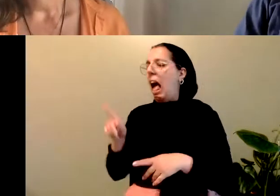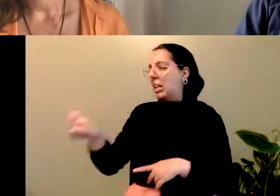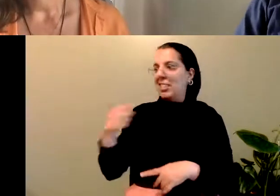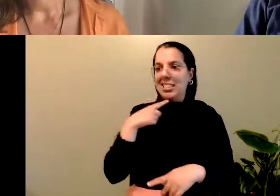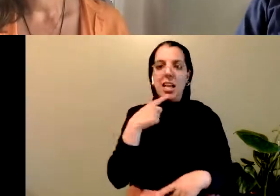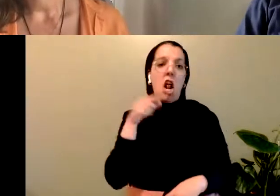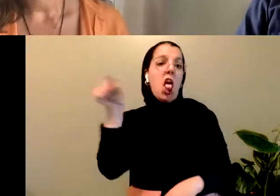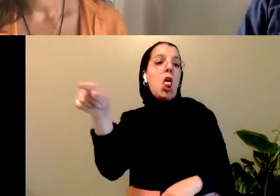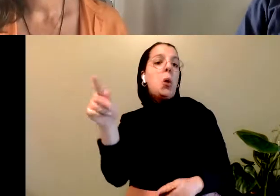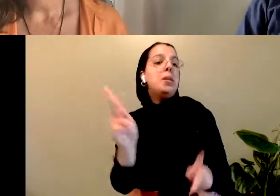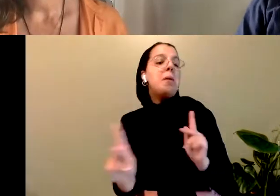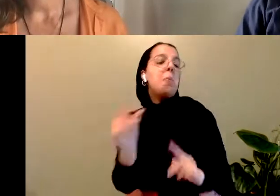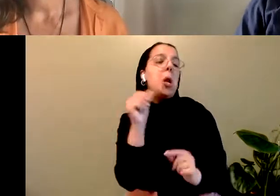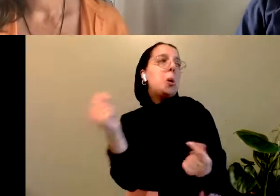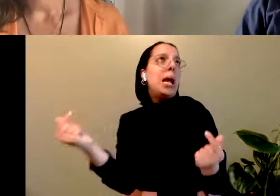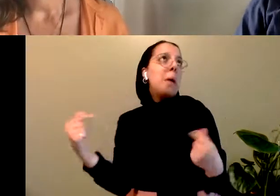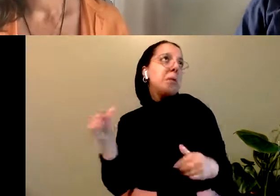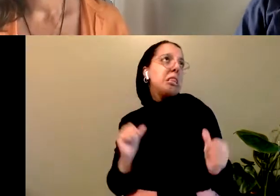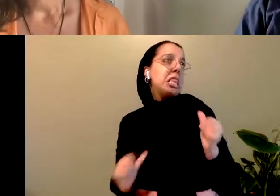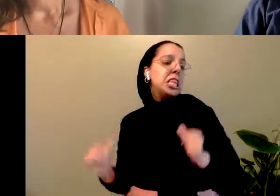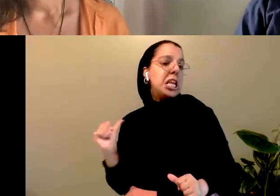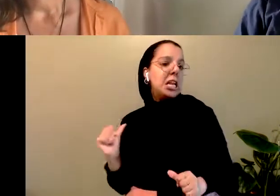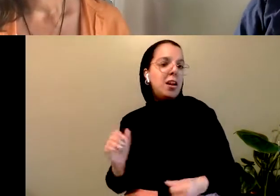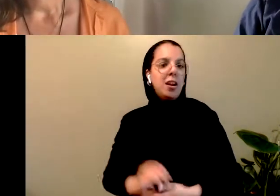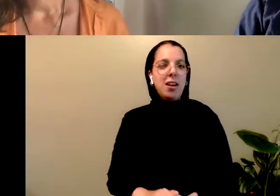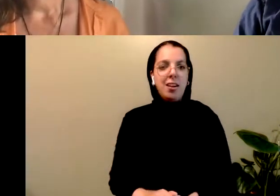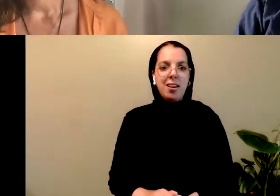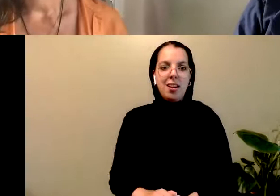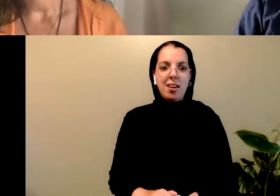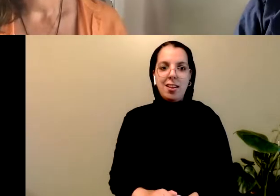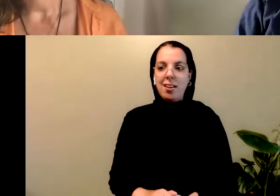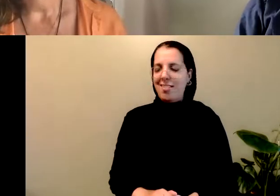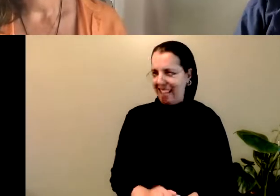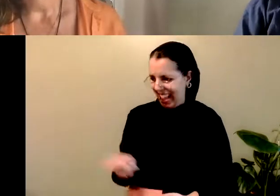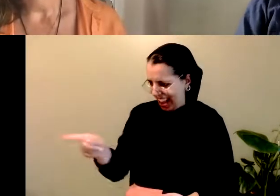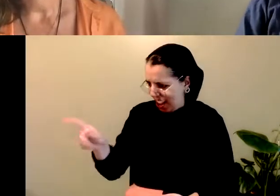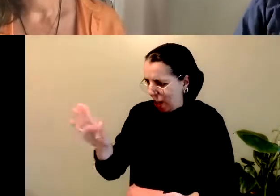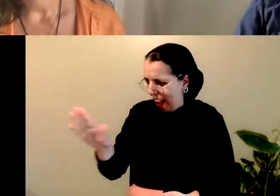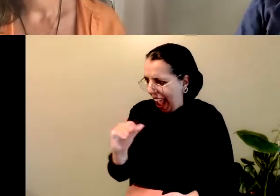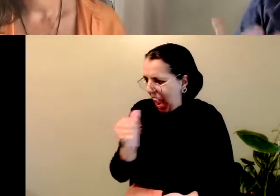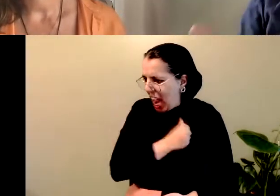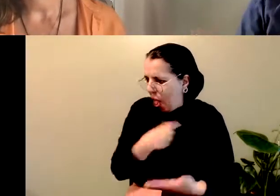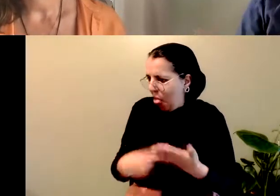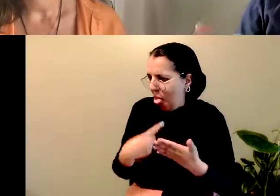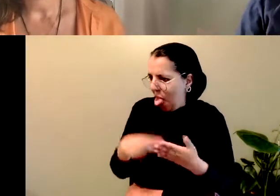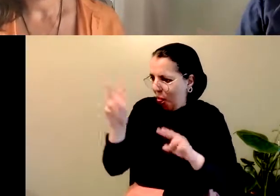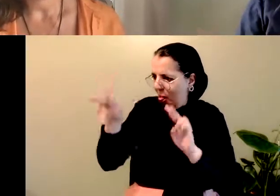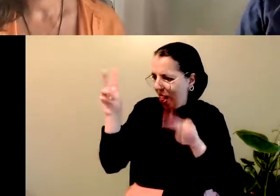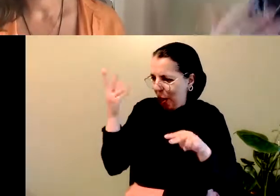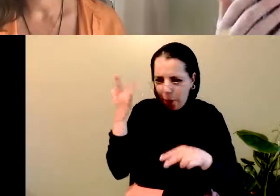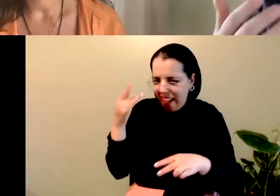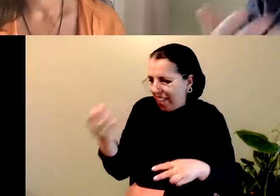Well, if that's the attitude, why the fuck would they? The way that theater is